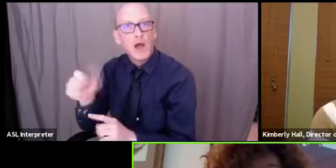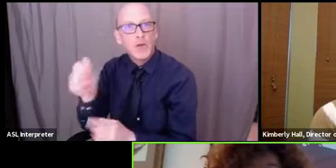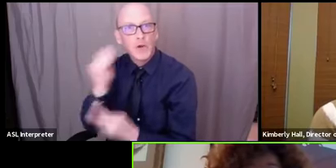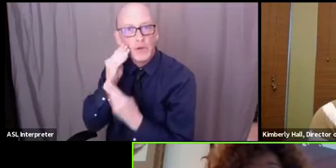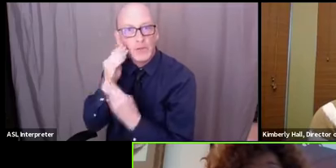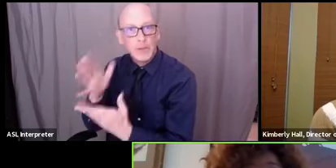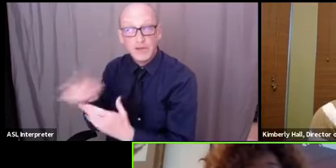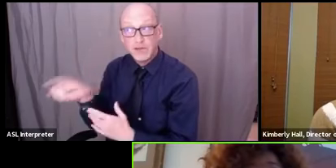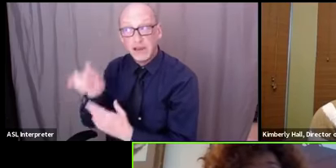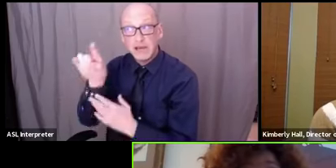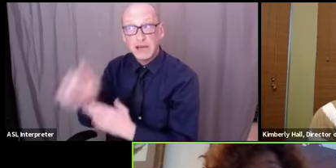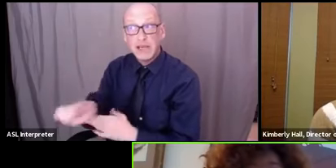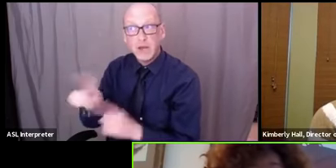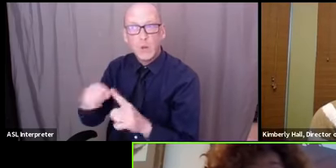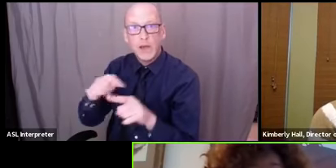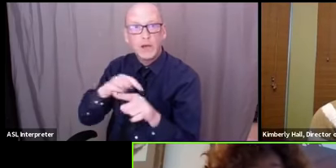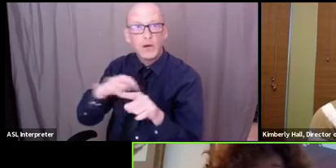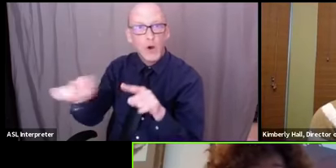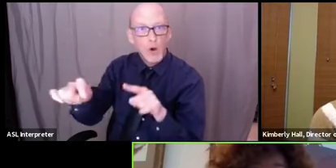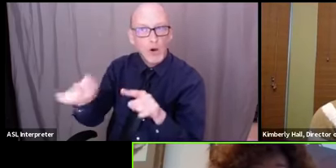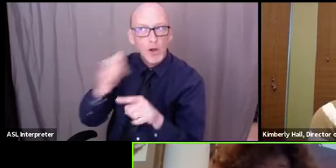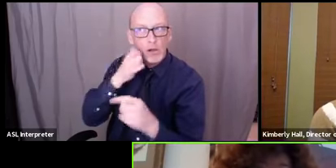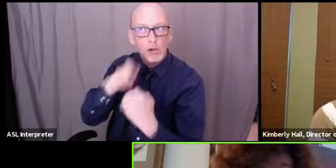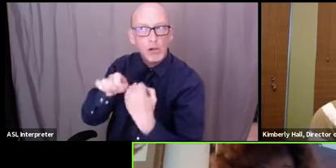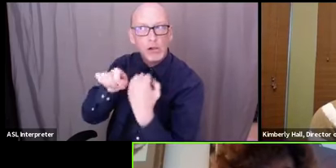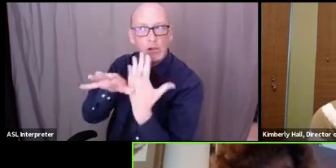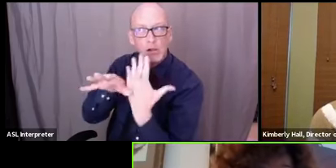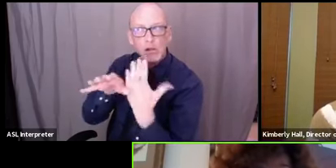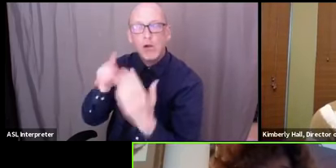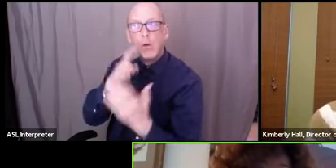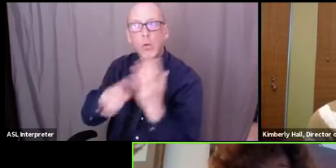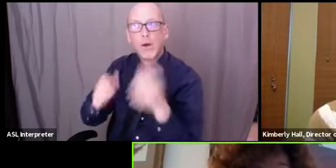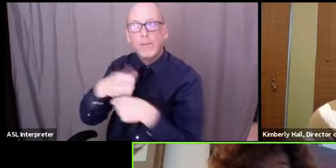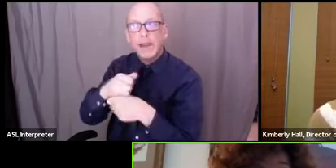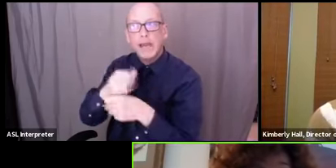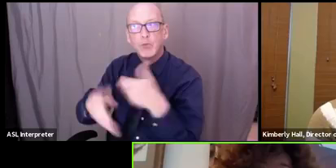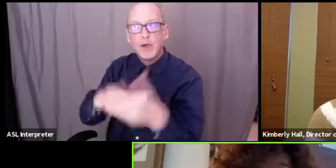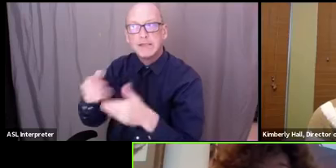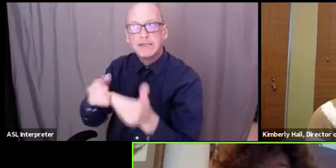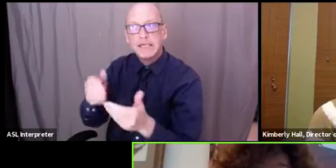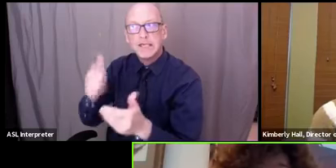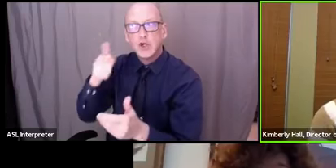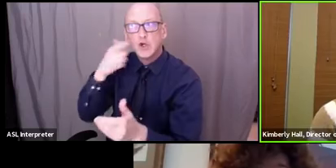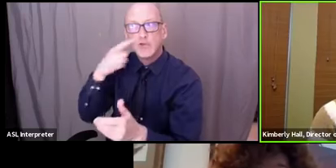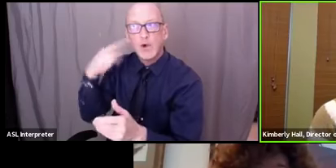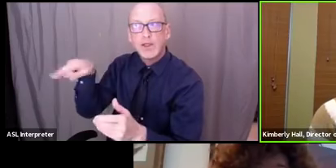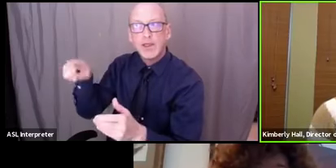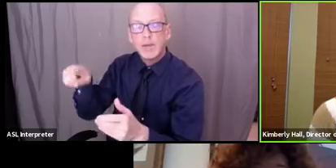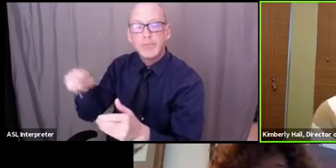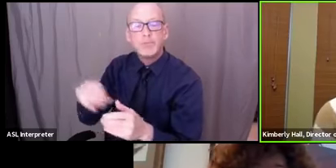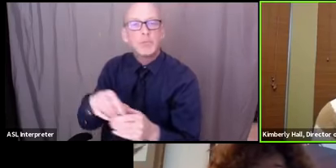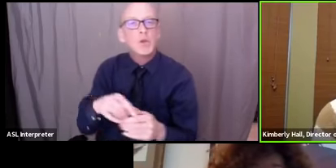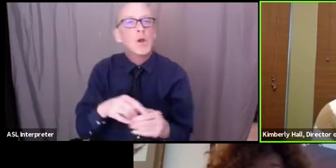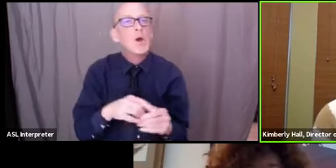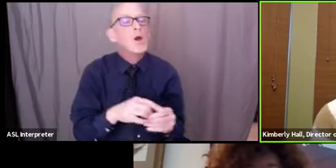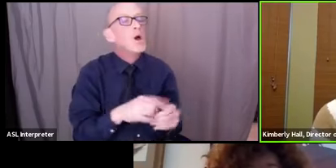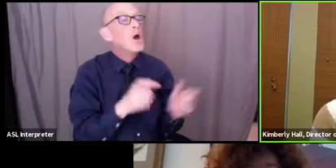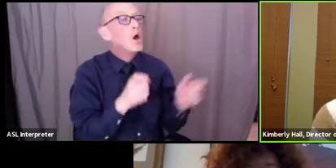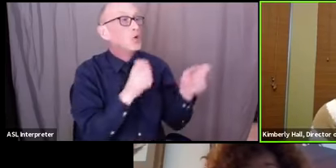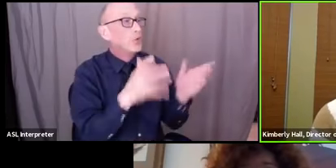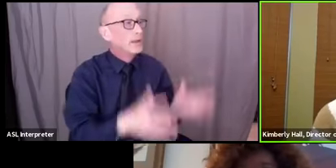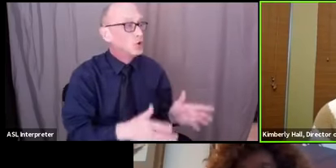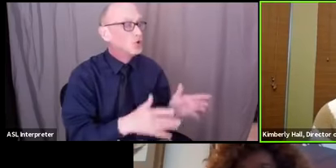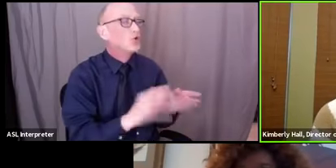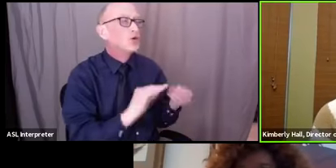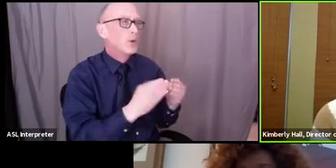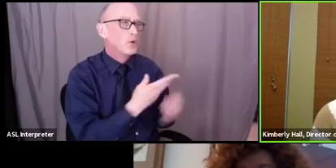have when they make the call what can they do to make this process easier for them for themselves there are a number of things first certainly